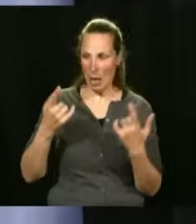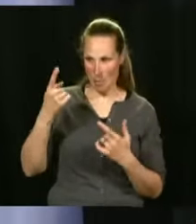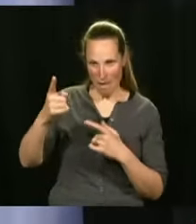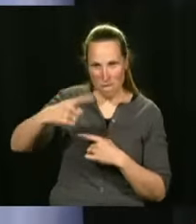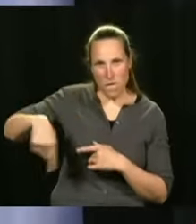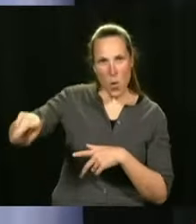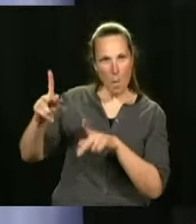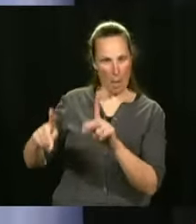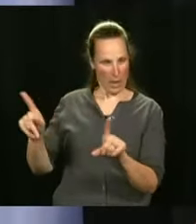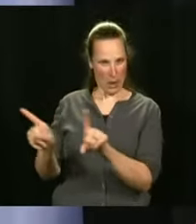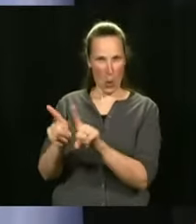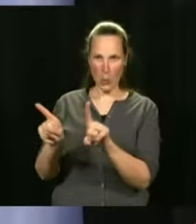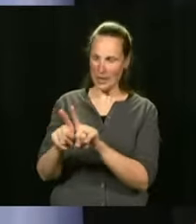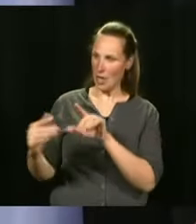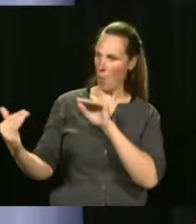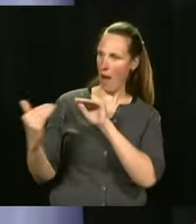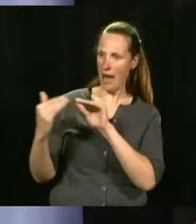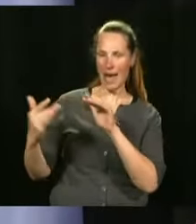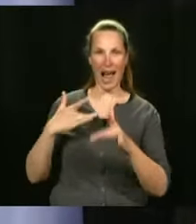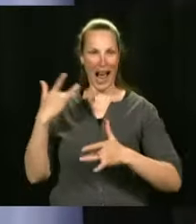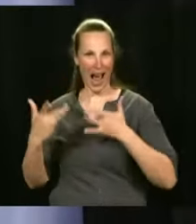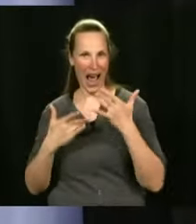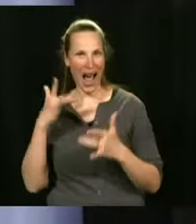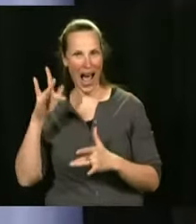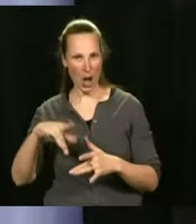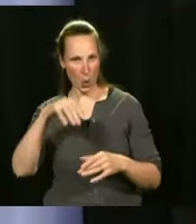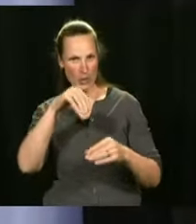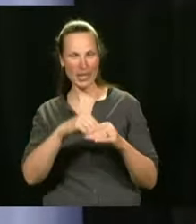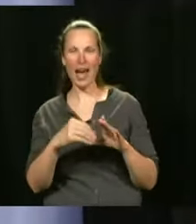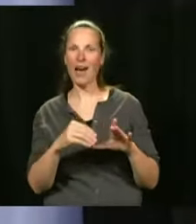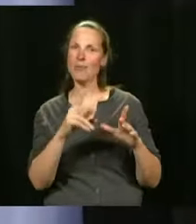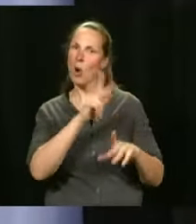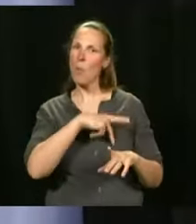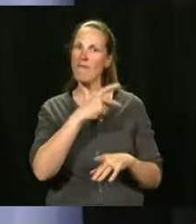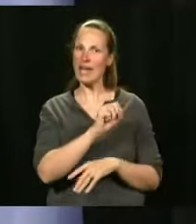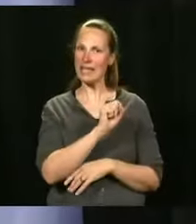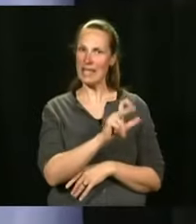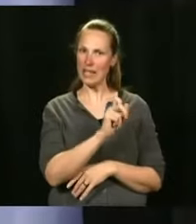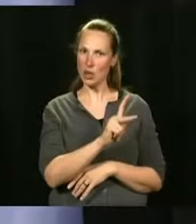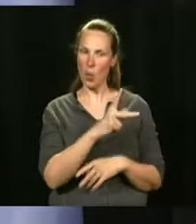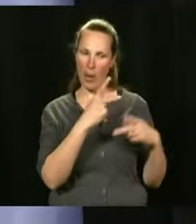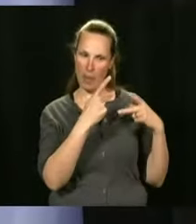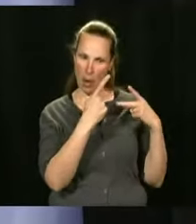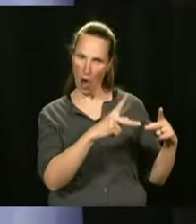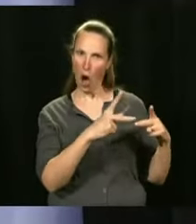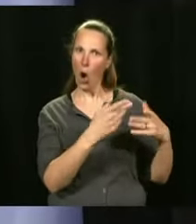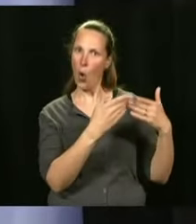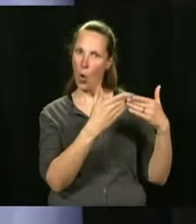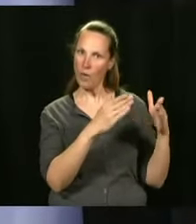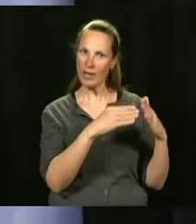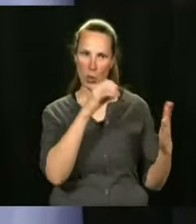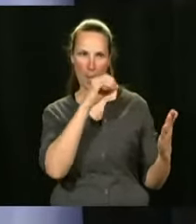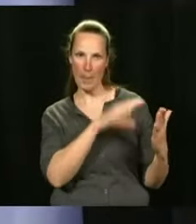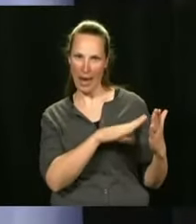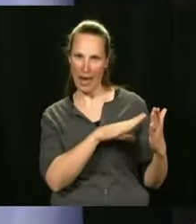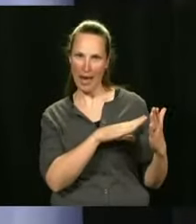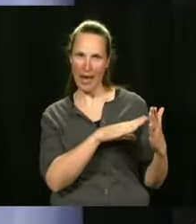are. I'll give you an example. In the Saskatchewan reopening plan, the rate of vaccination that they're using is 70%.